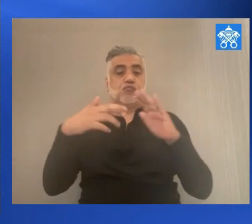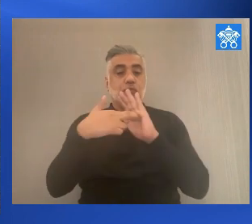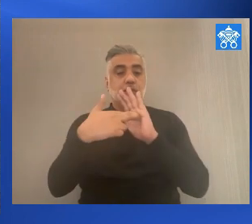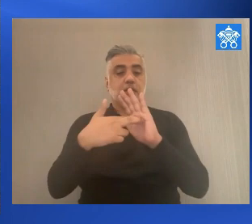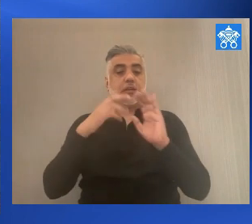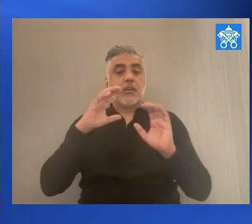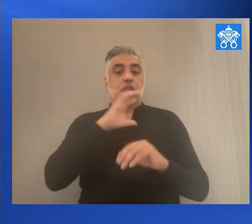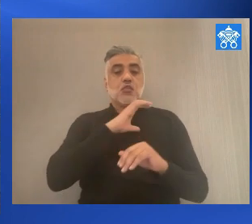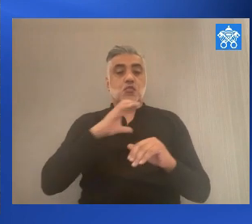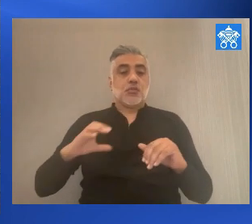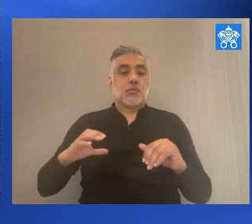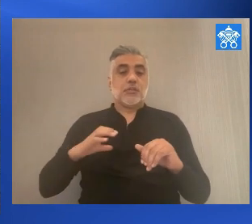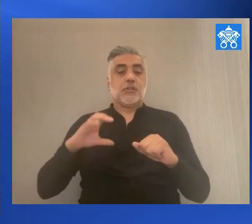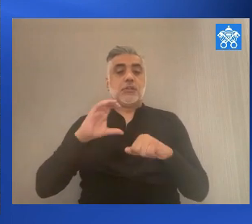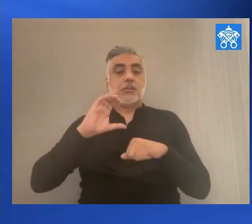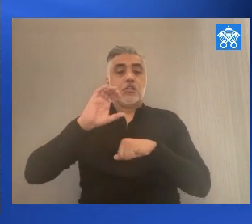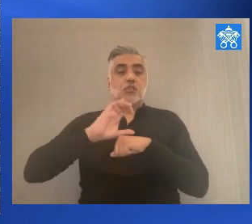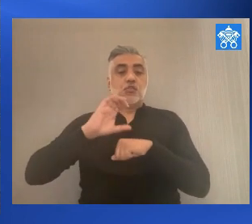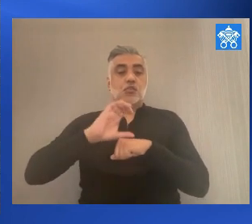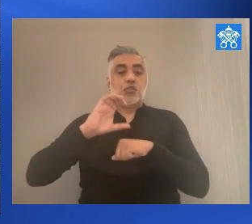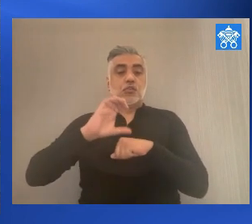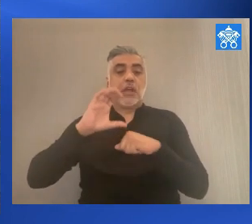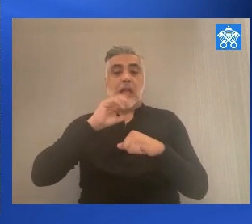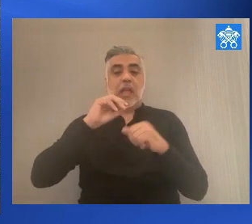This is an interreligious summit